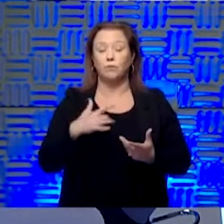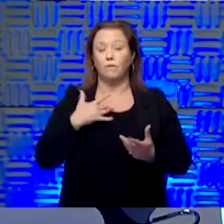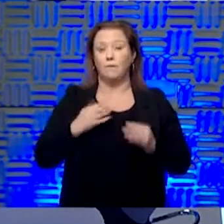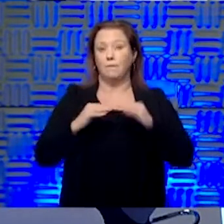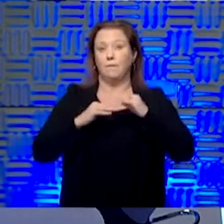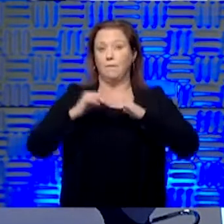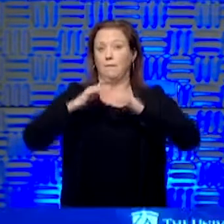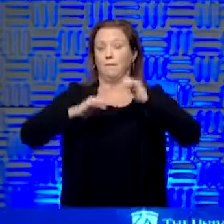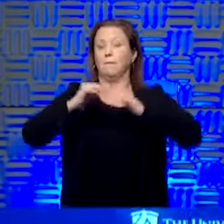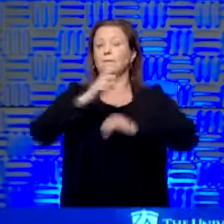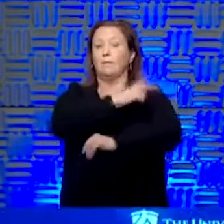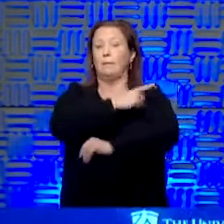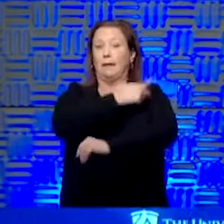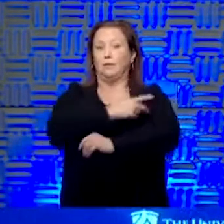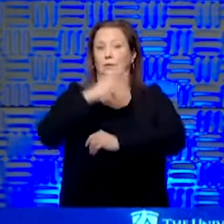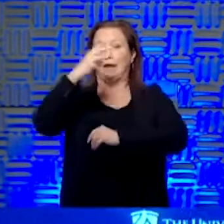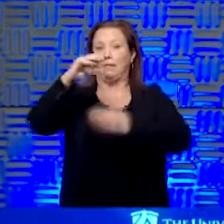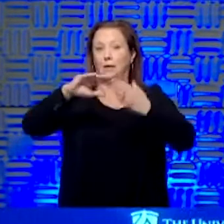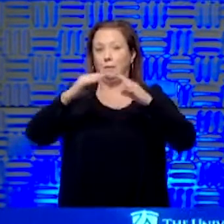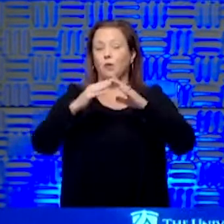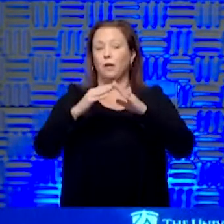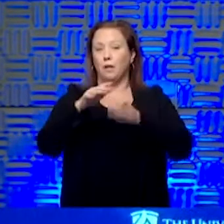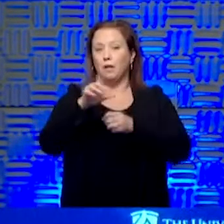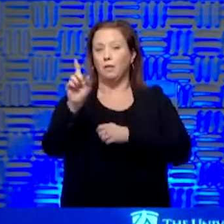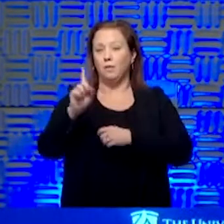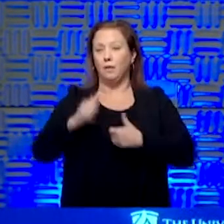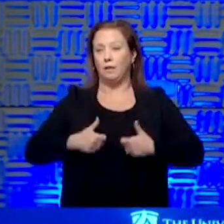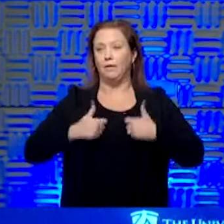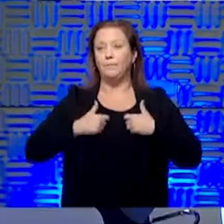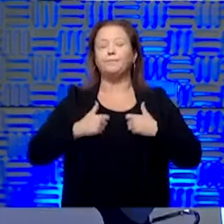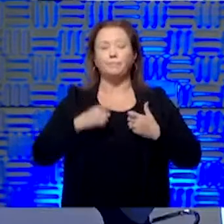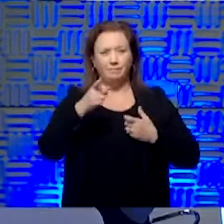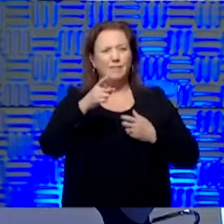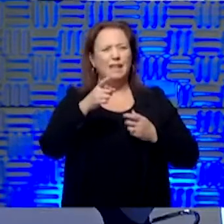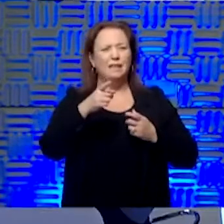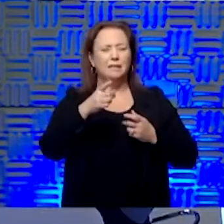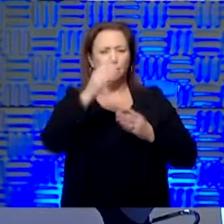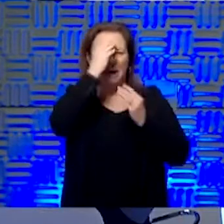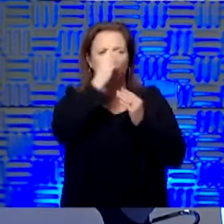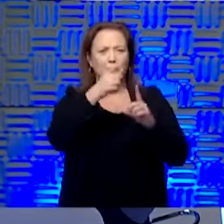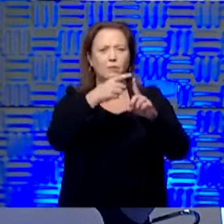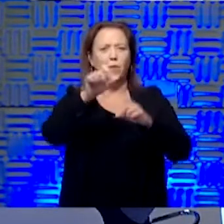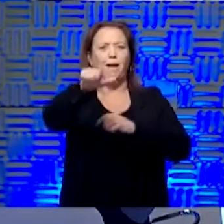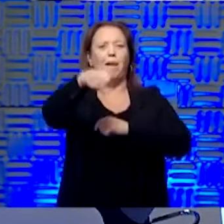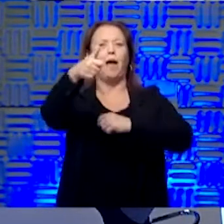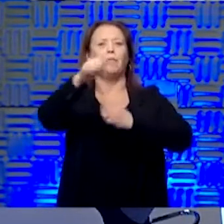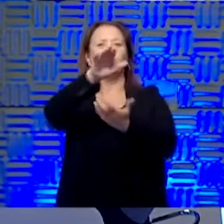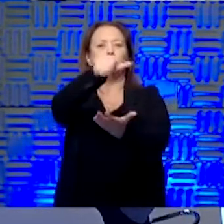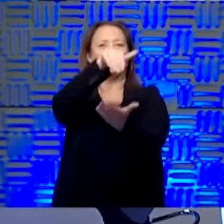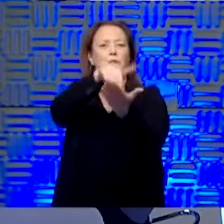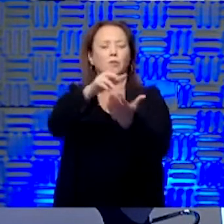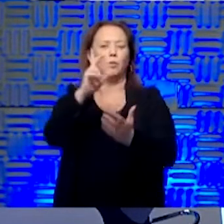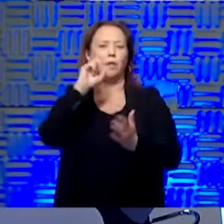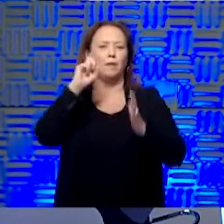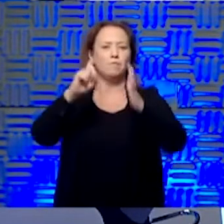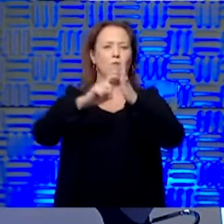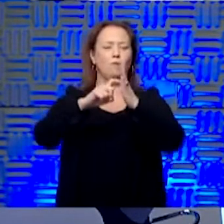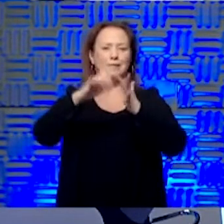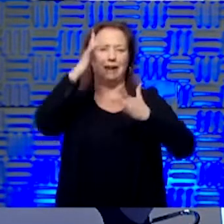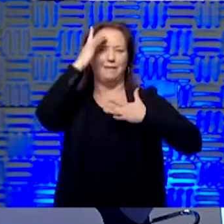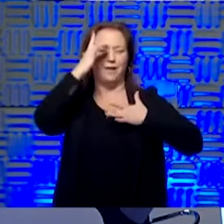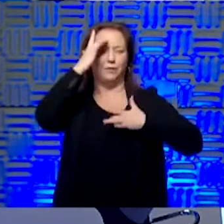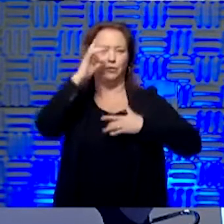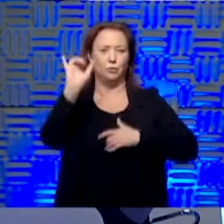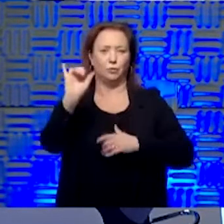to a patient and to the community in which they live. And that is from guidance from other major centers who are seeing infections as well. Yep, yep, yep,